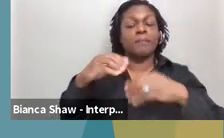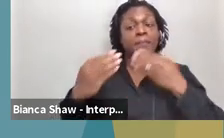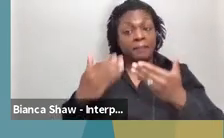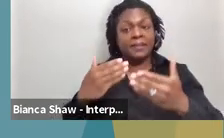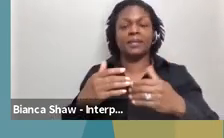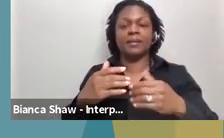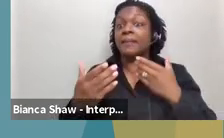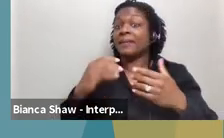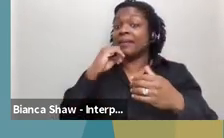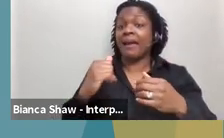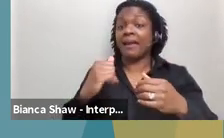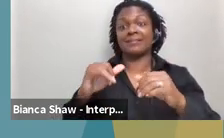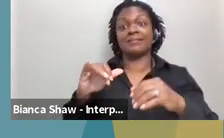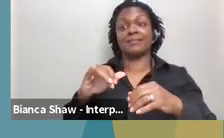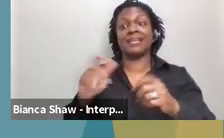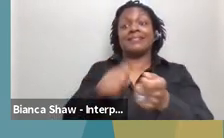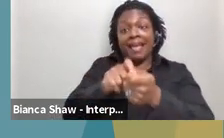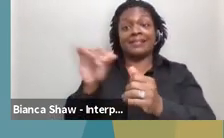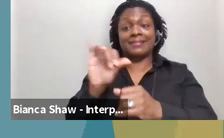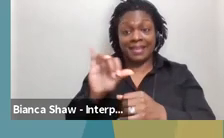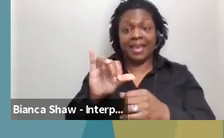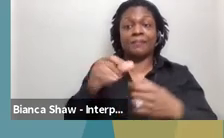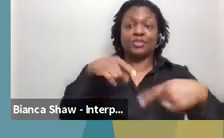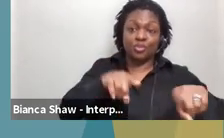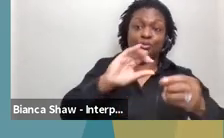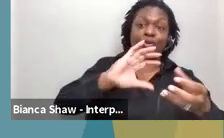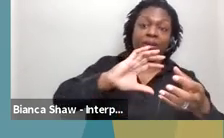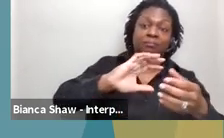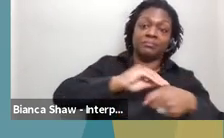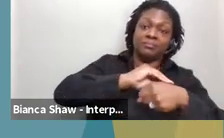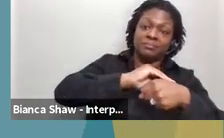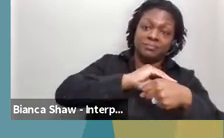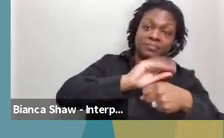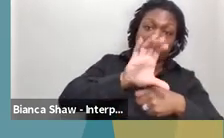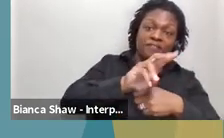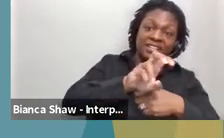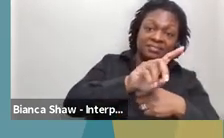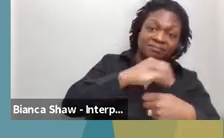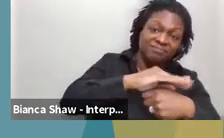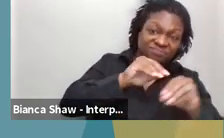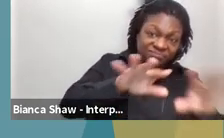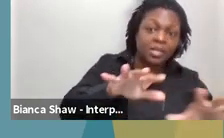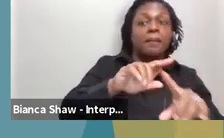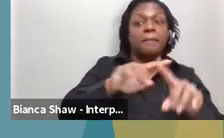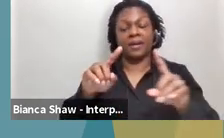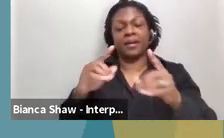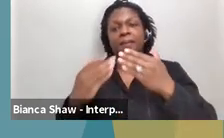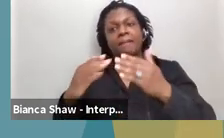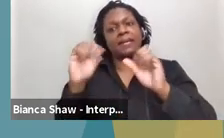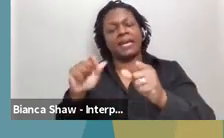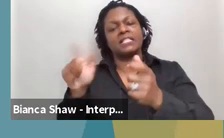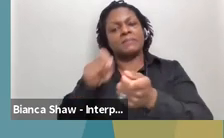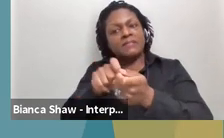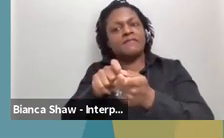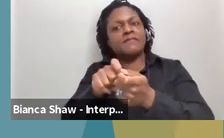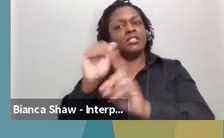but there will be some times and some exceptions that we'll be able to have in place that will, under certain circumstances, allow family